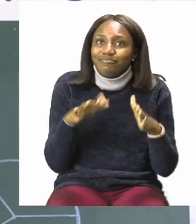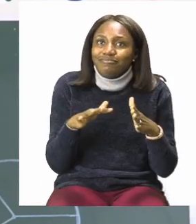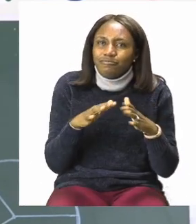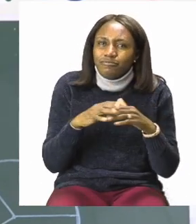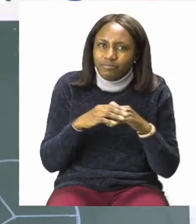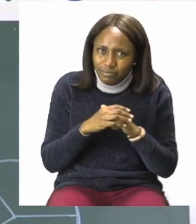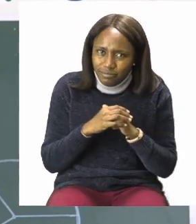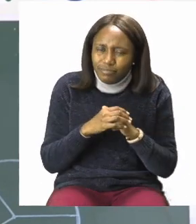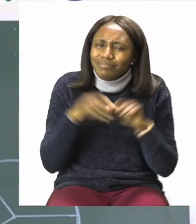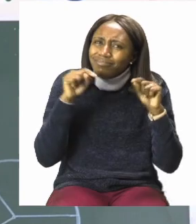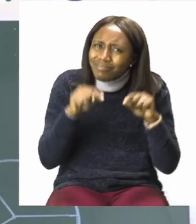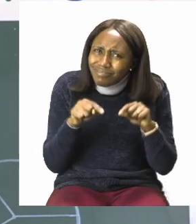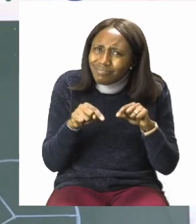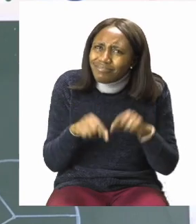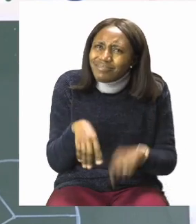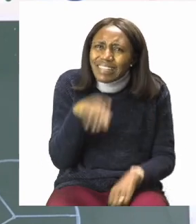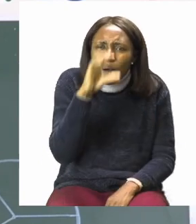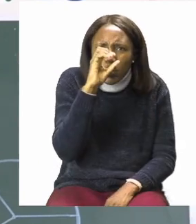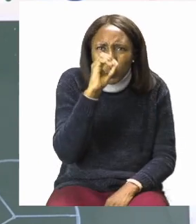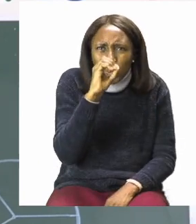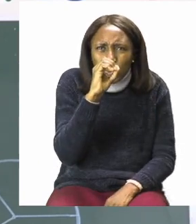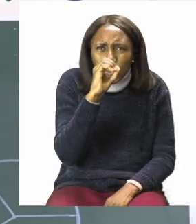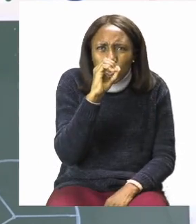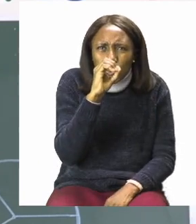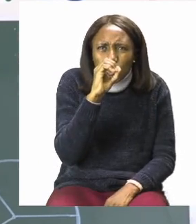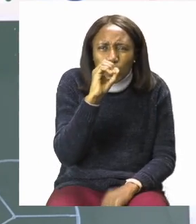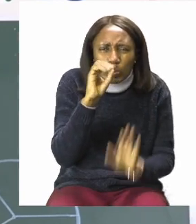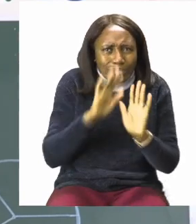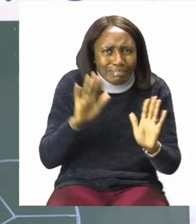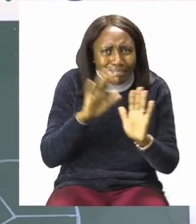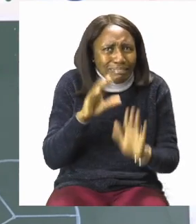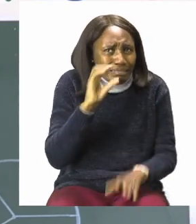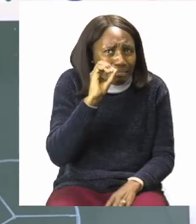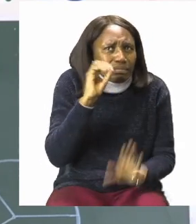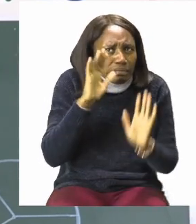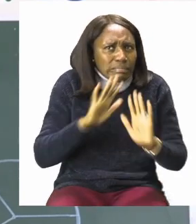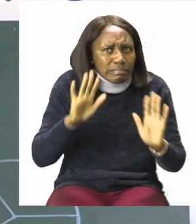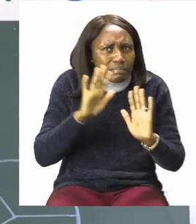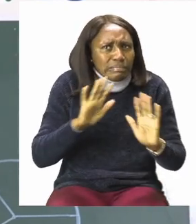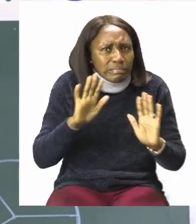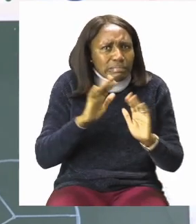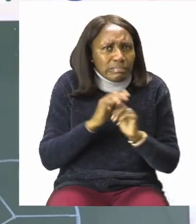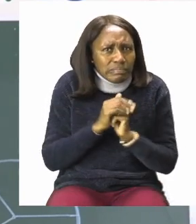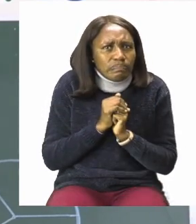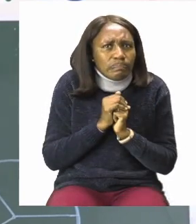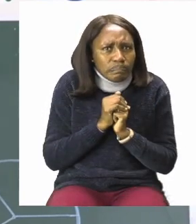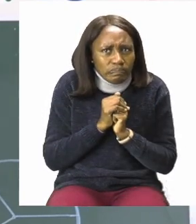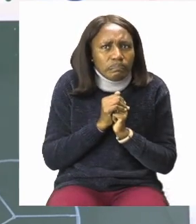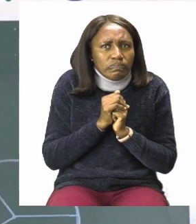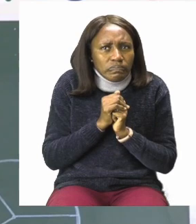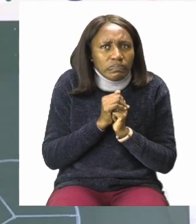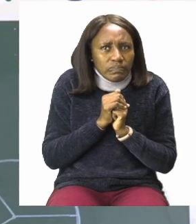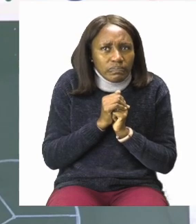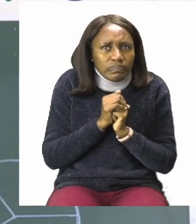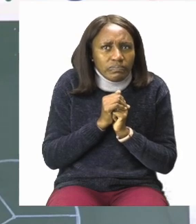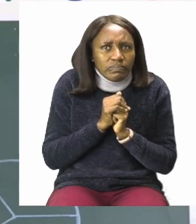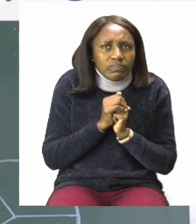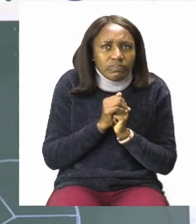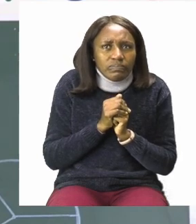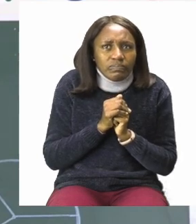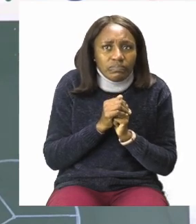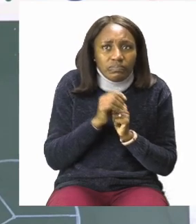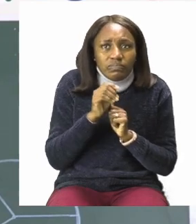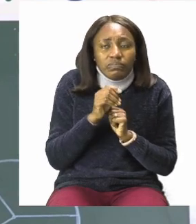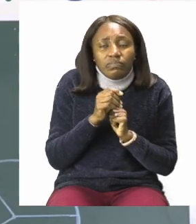find out what we need to do or how many we need to color. The top number is the one that tells you how many you need to